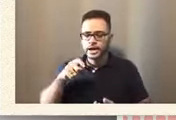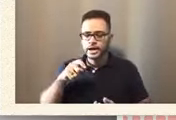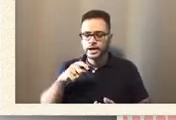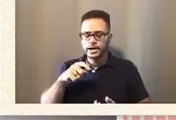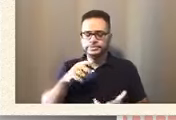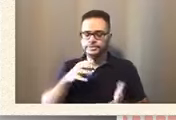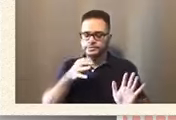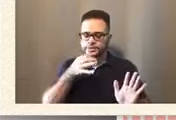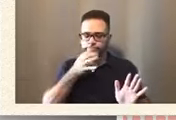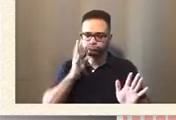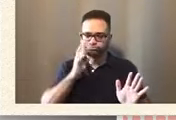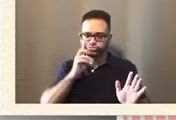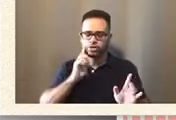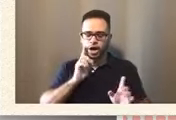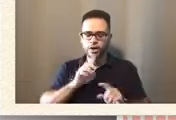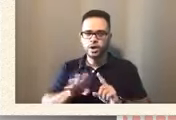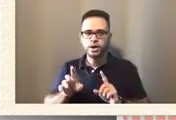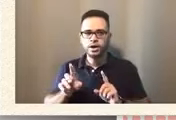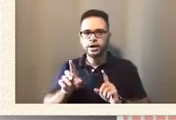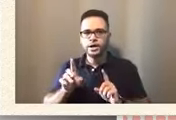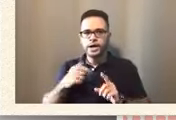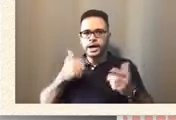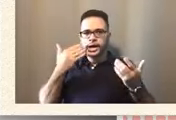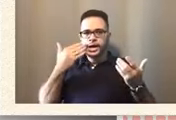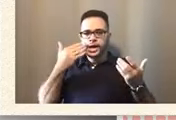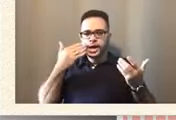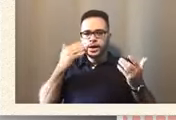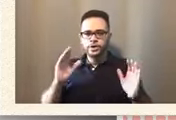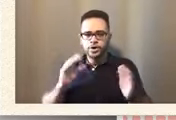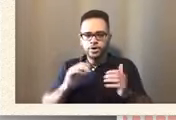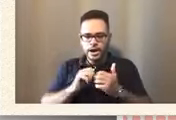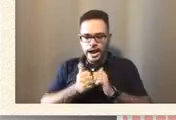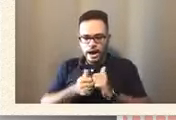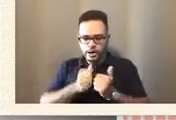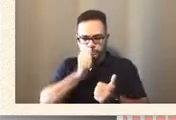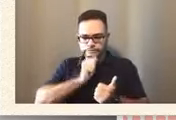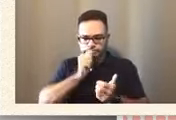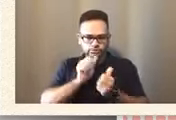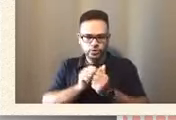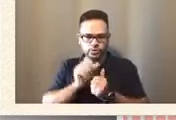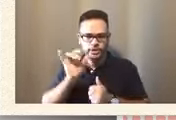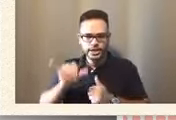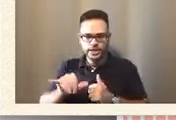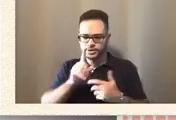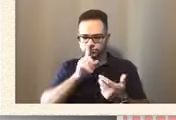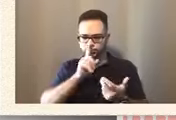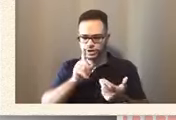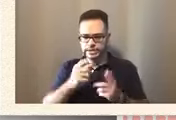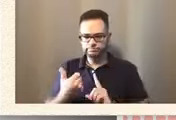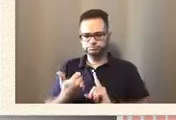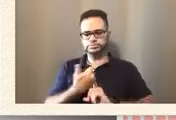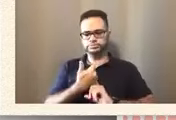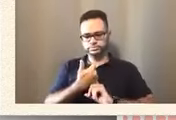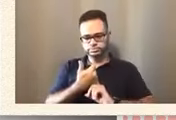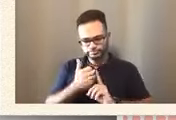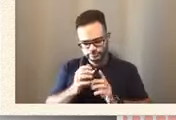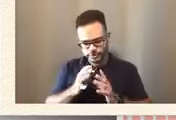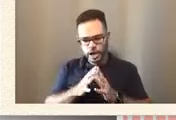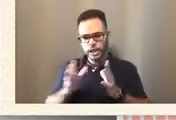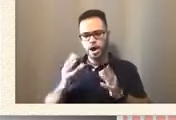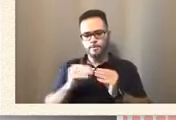I, I don't know. I don't know how to cope with that. And it's actually affected me a lot more than I thought it would.